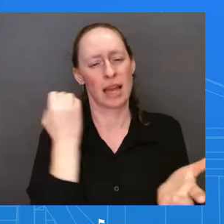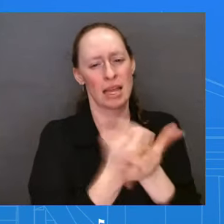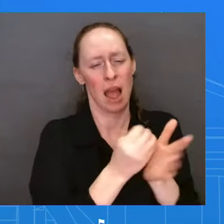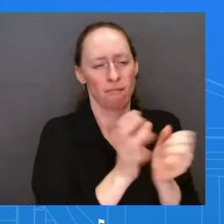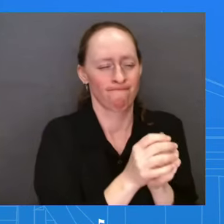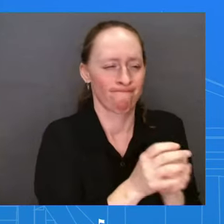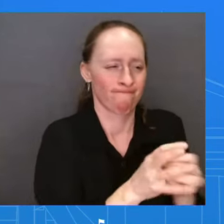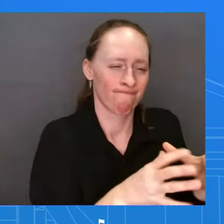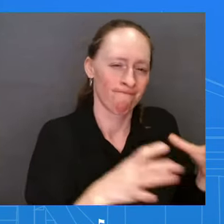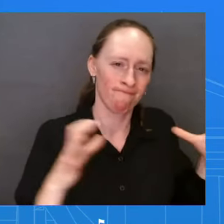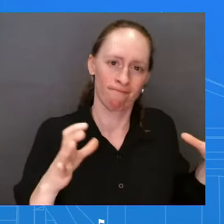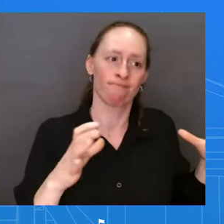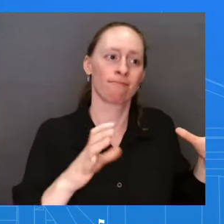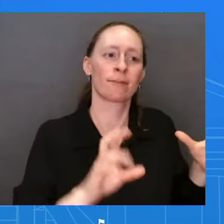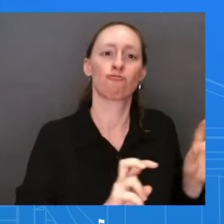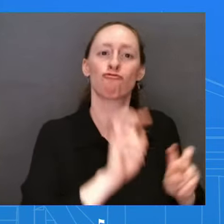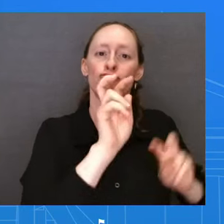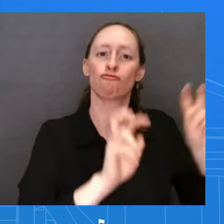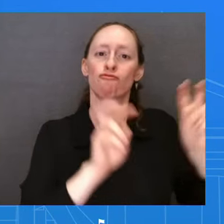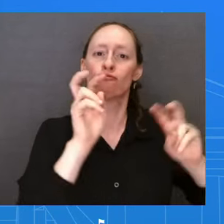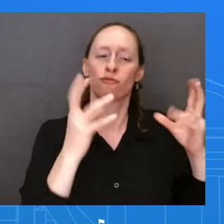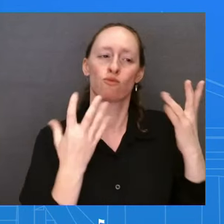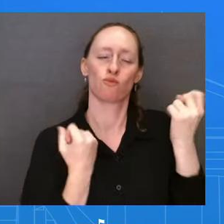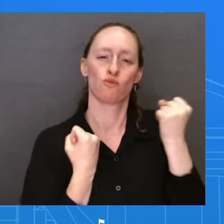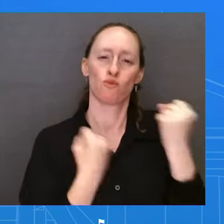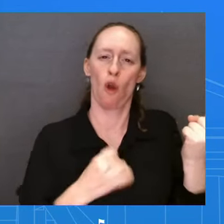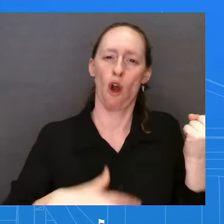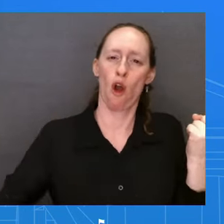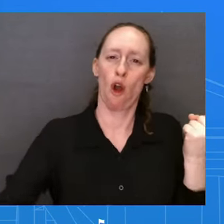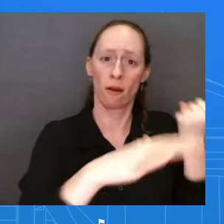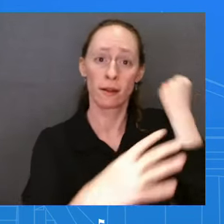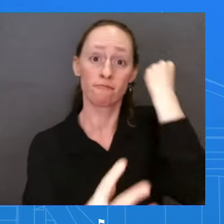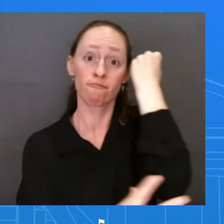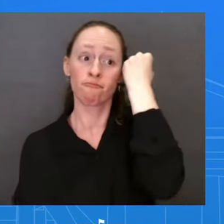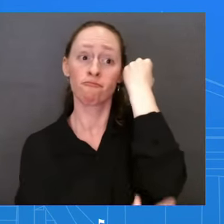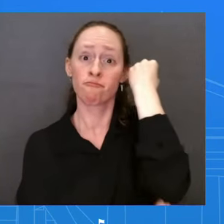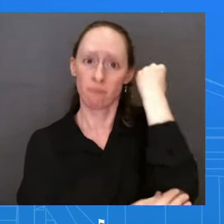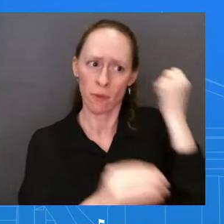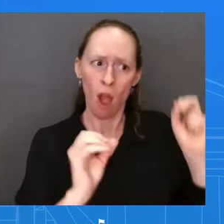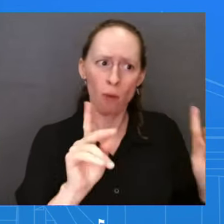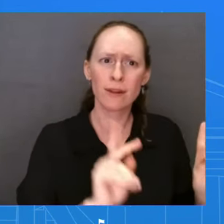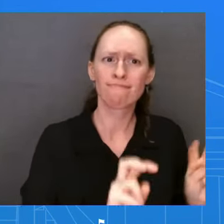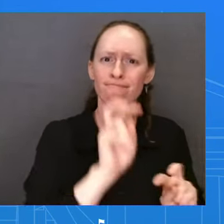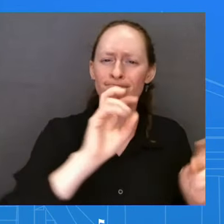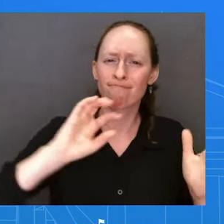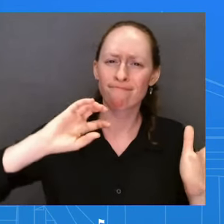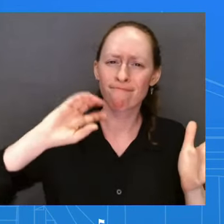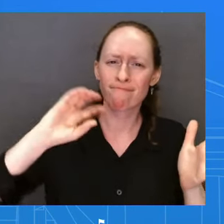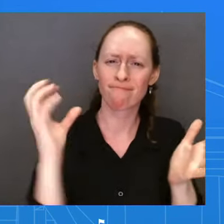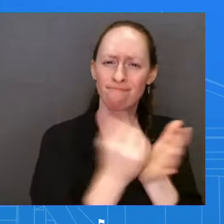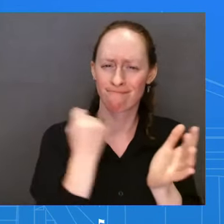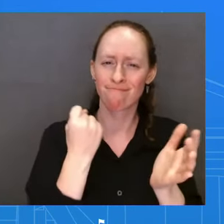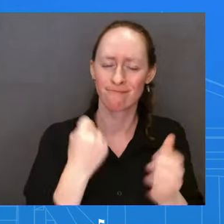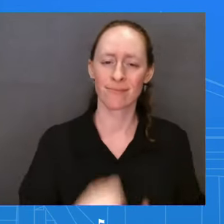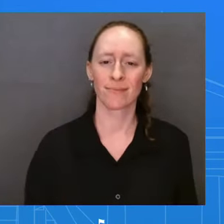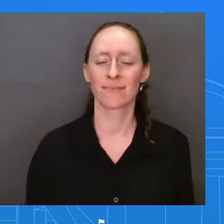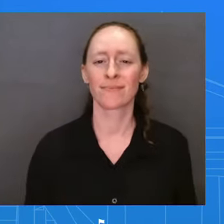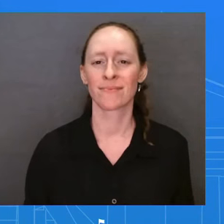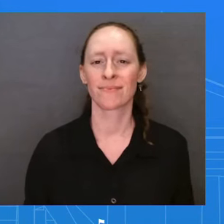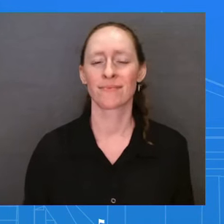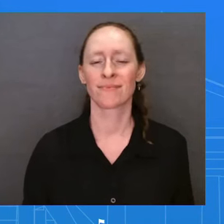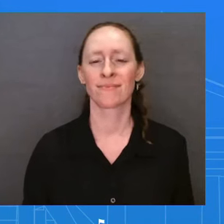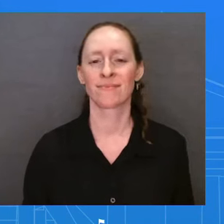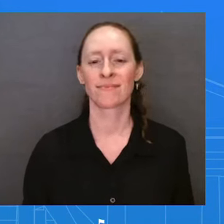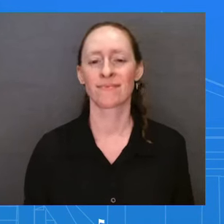on growing our middle class. The President will outline the three key areas that are at the heart of that